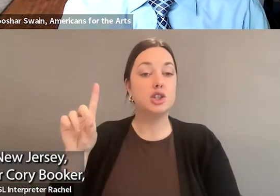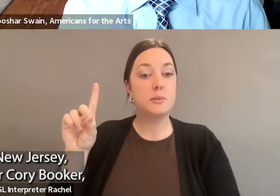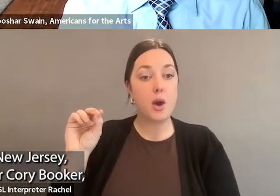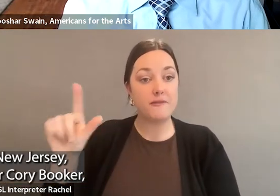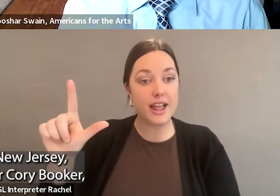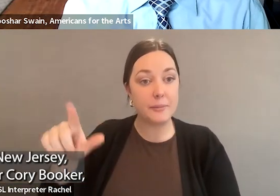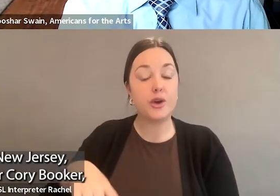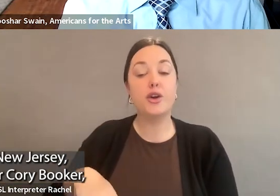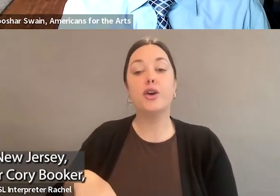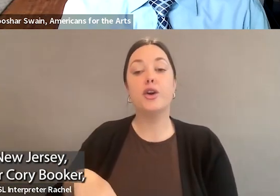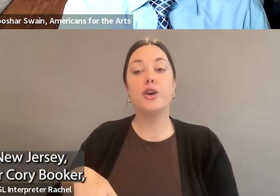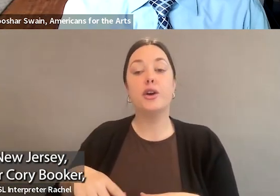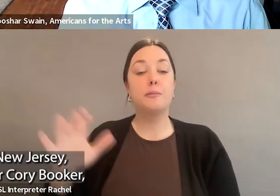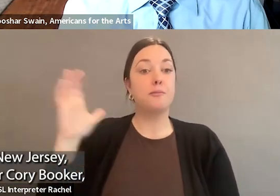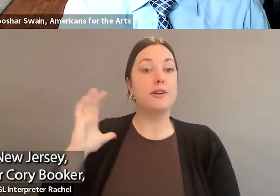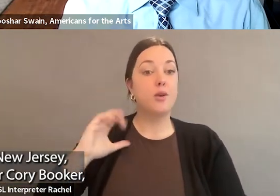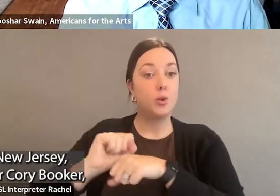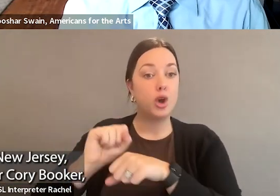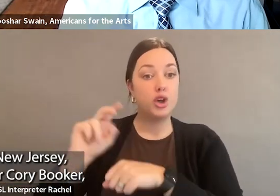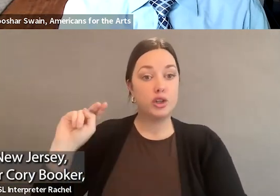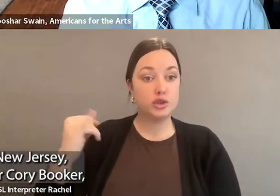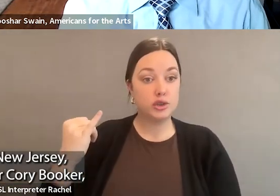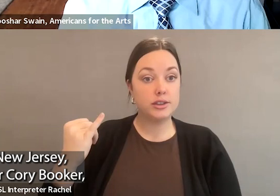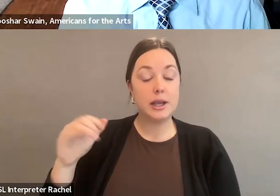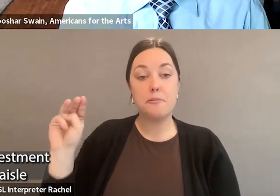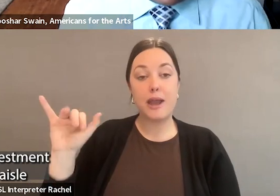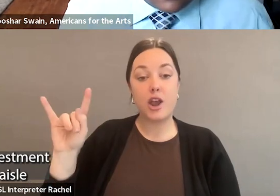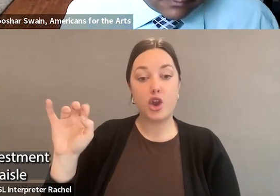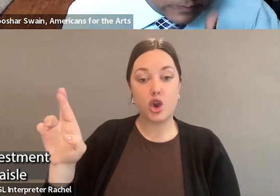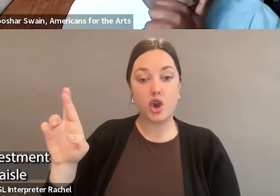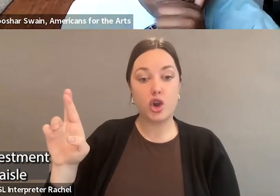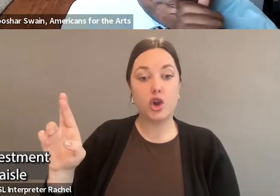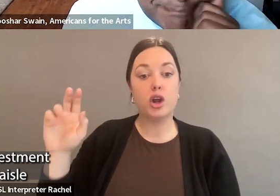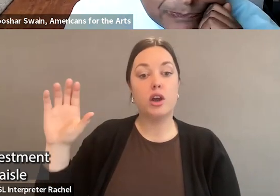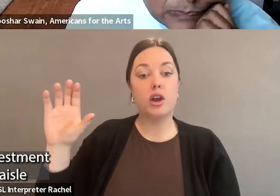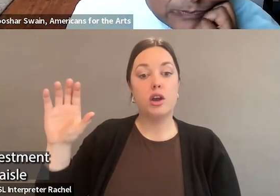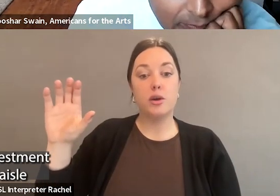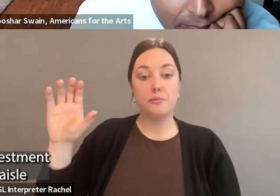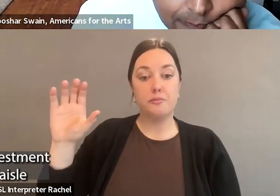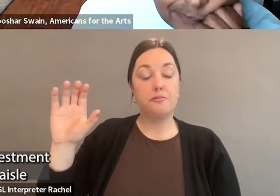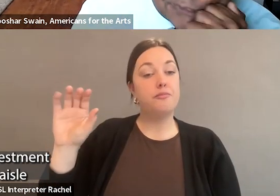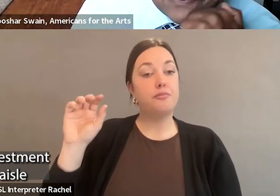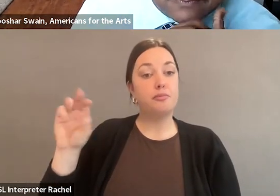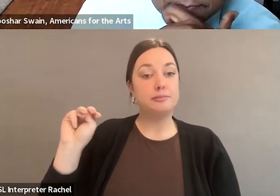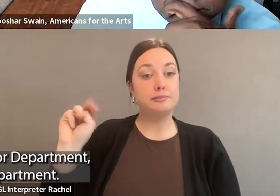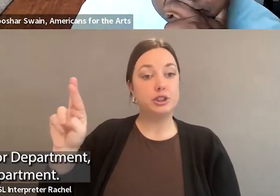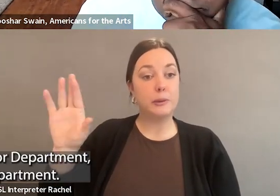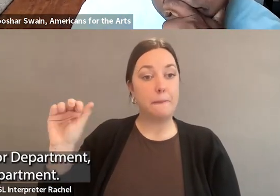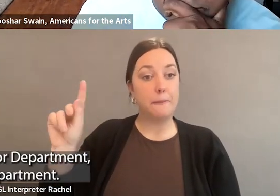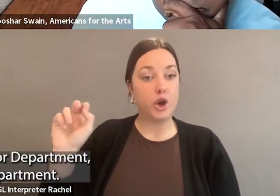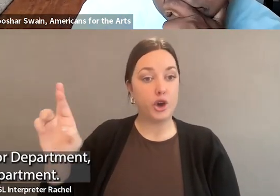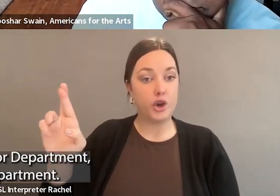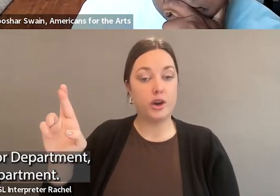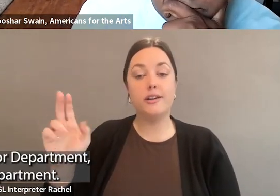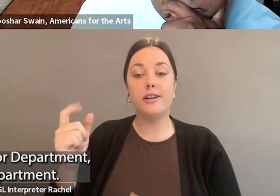former work in New Jersey, working with then-Mayor Cory Booker, there was huge investment across the aisle through